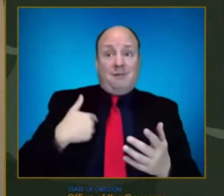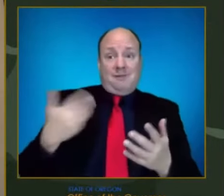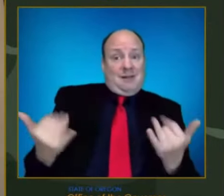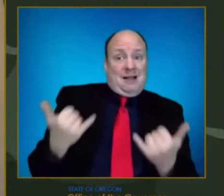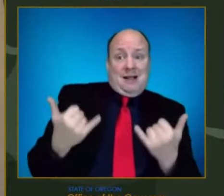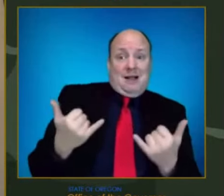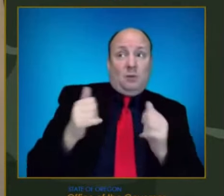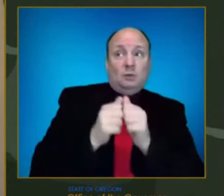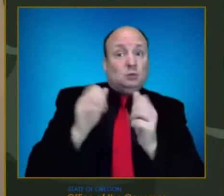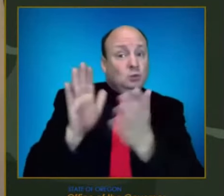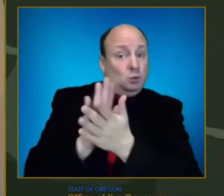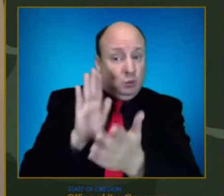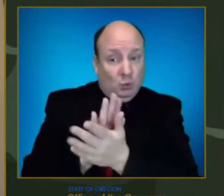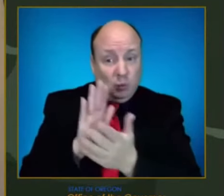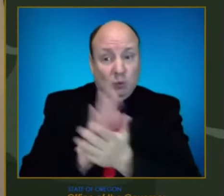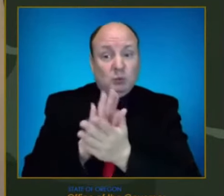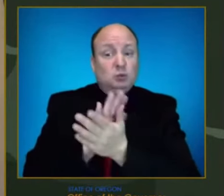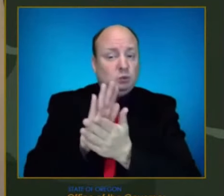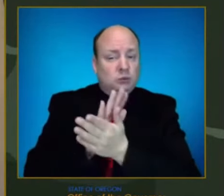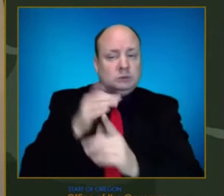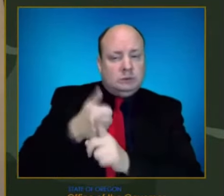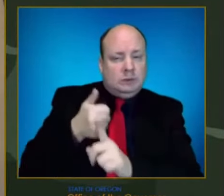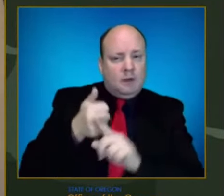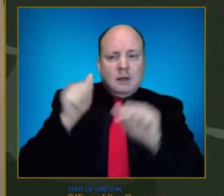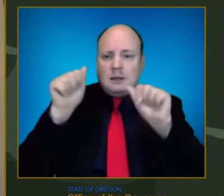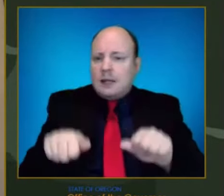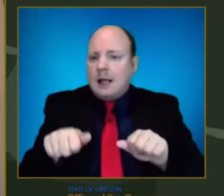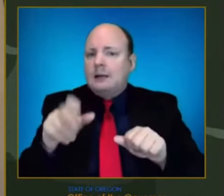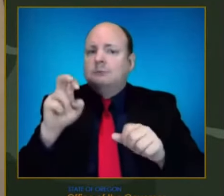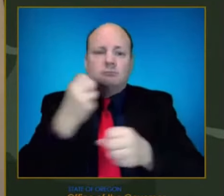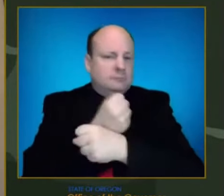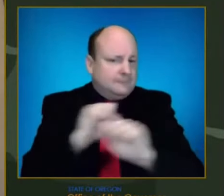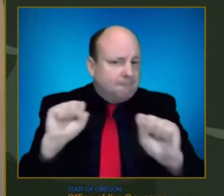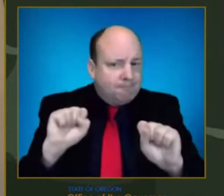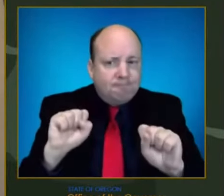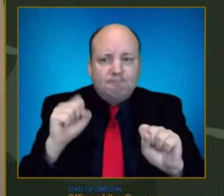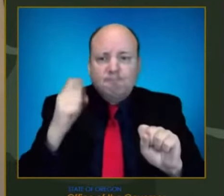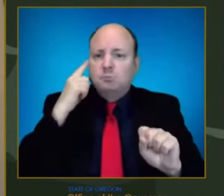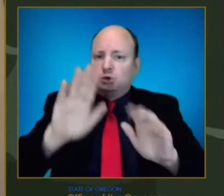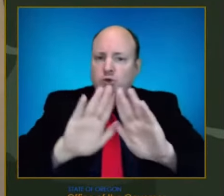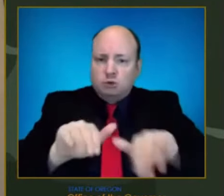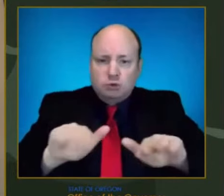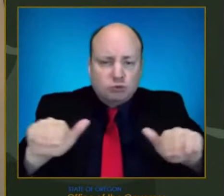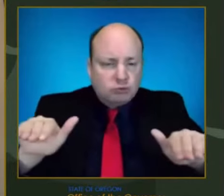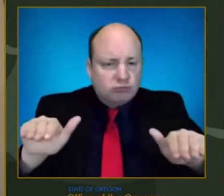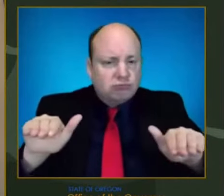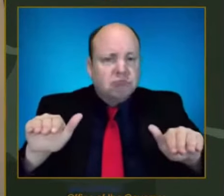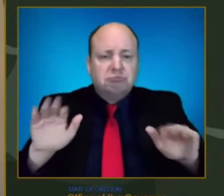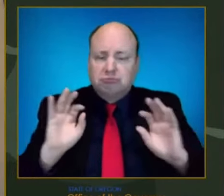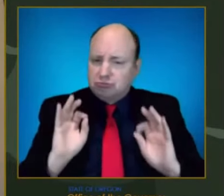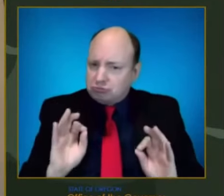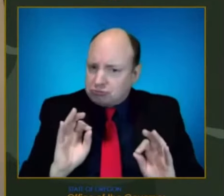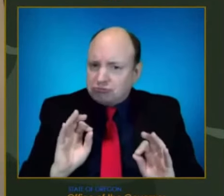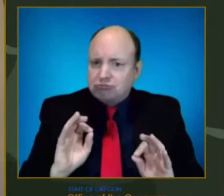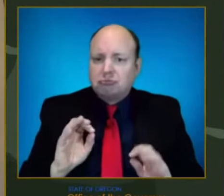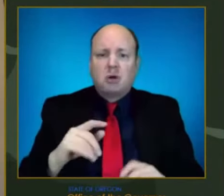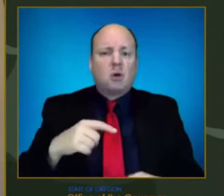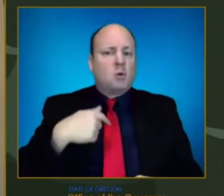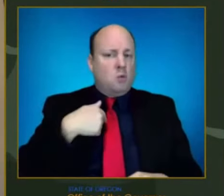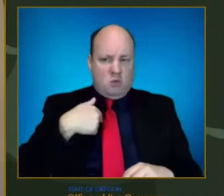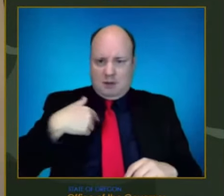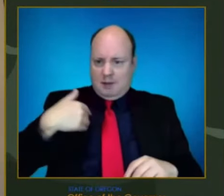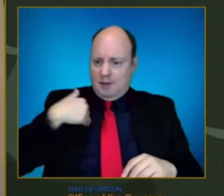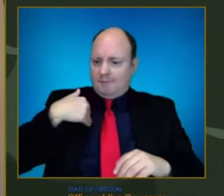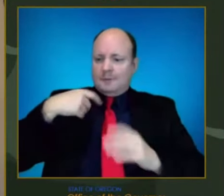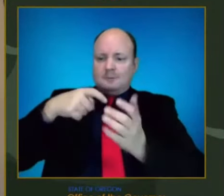be one of the safest locations for children during this surge. We have vaccine mandates in place for teachers